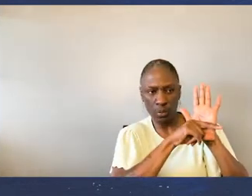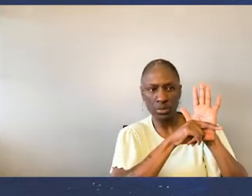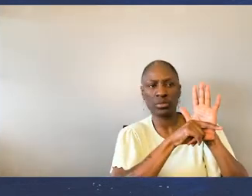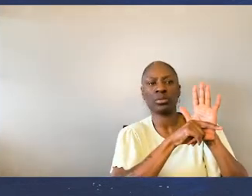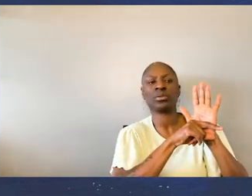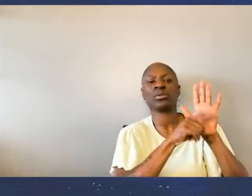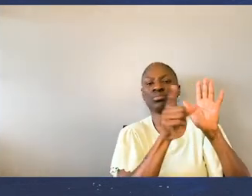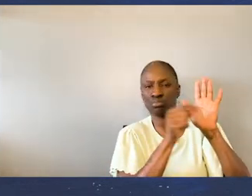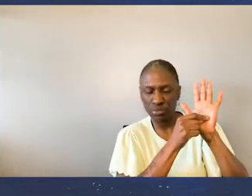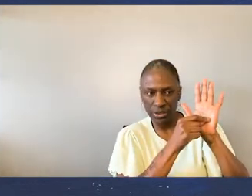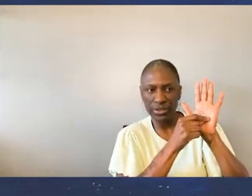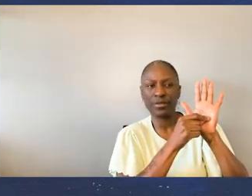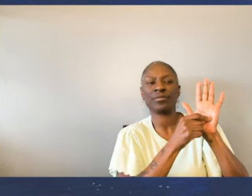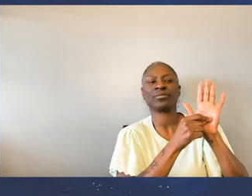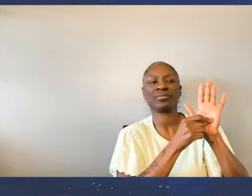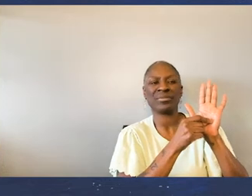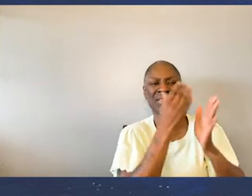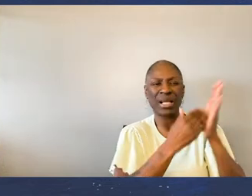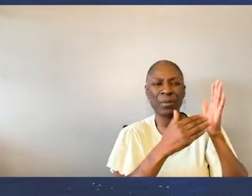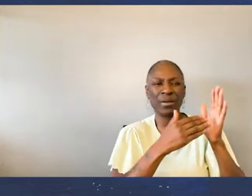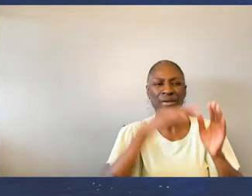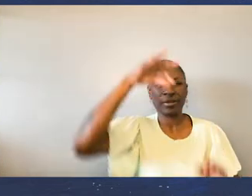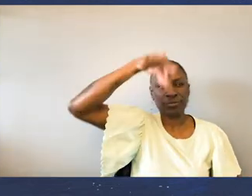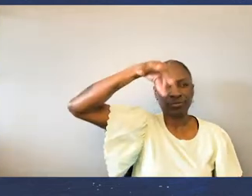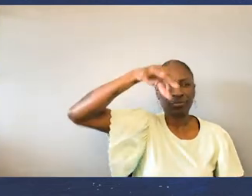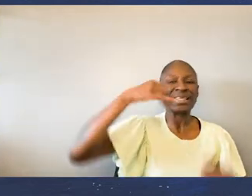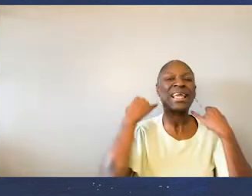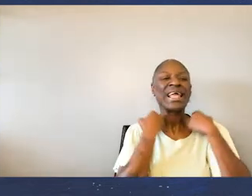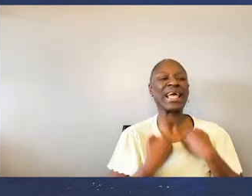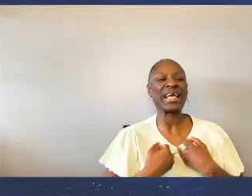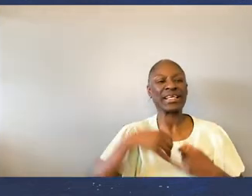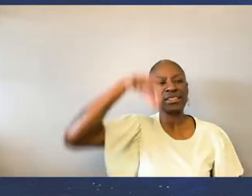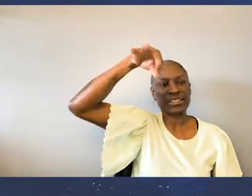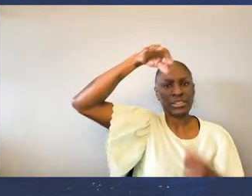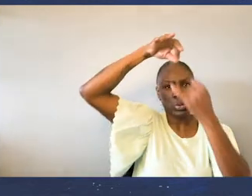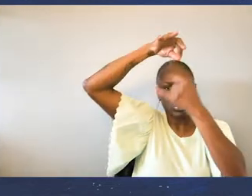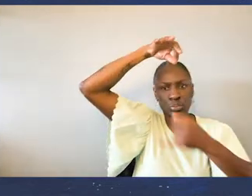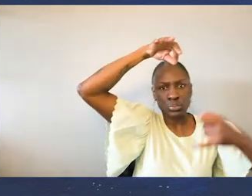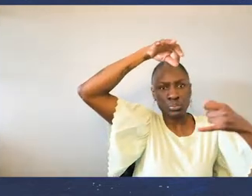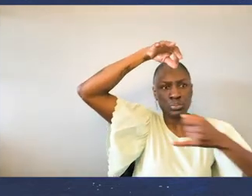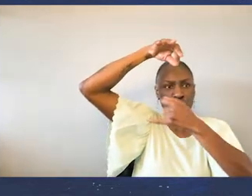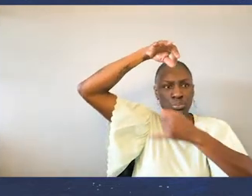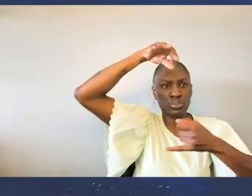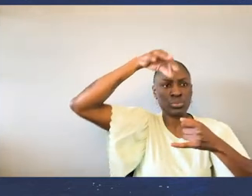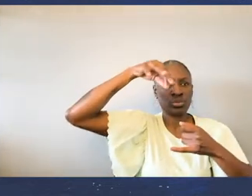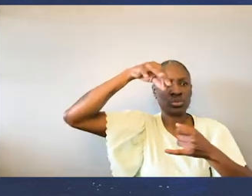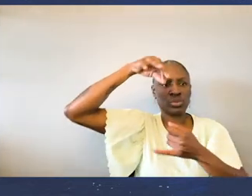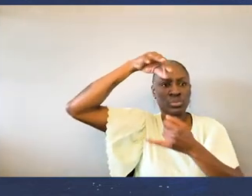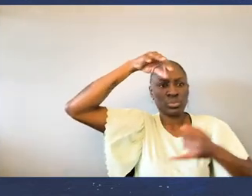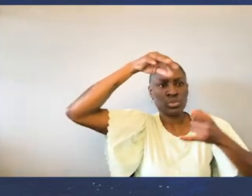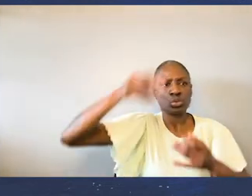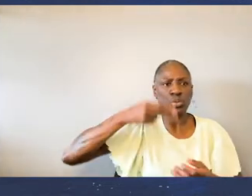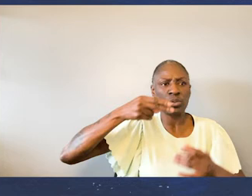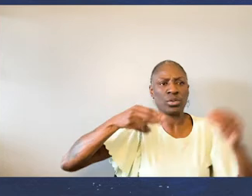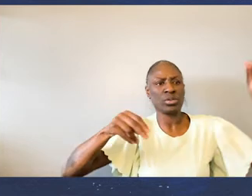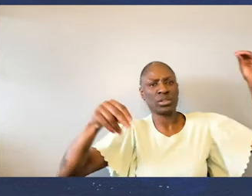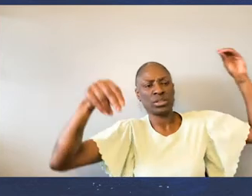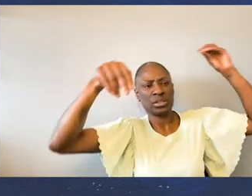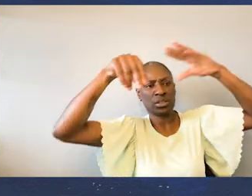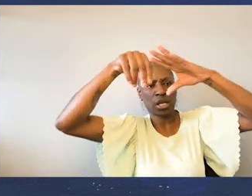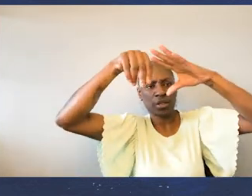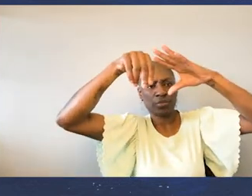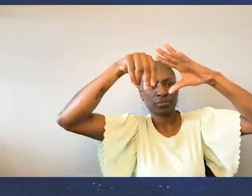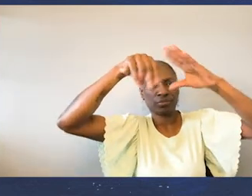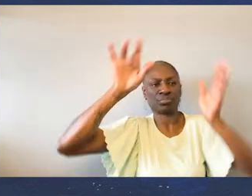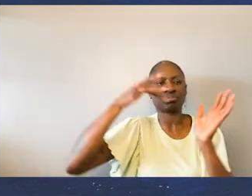A vertical hosta leaf On a black background Printed in the chlorophyll Is a hand holding a necklace With